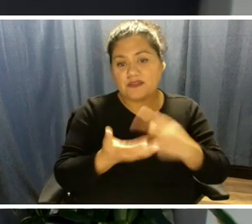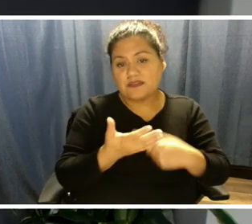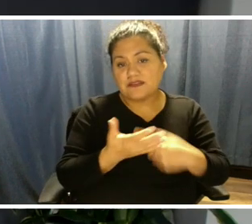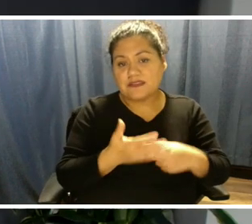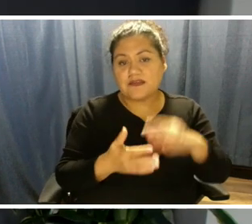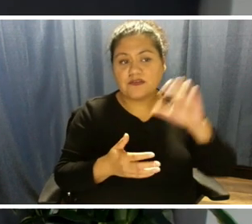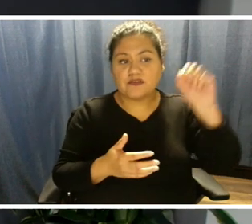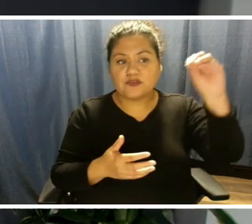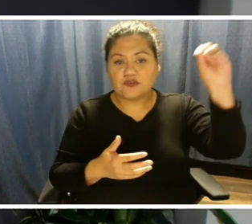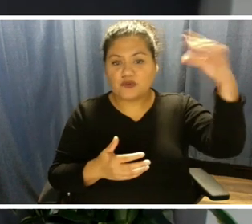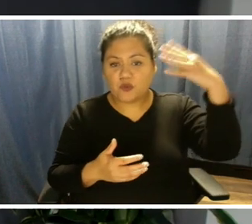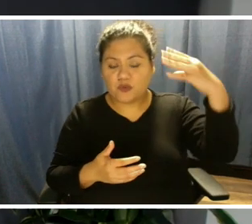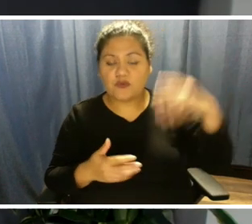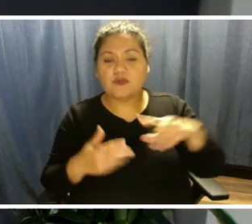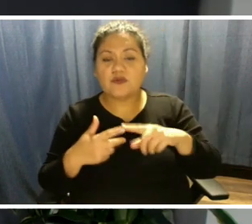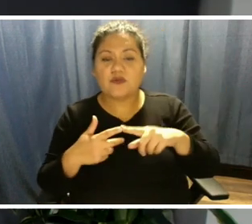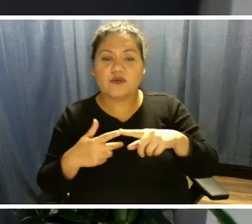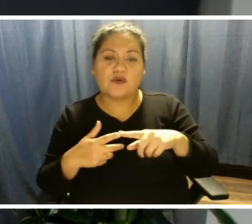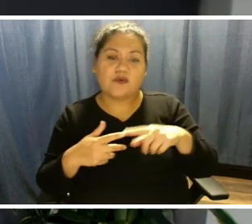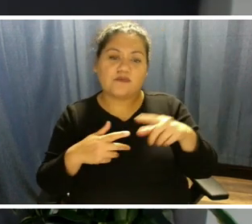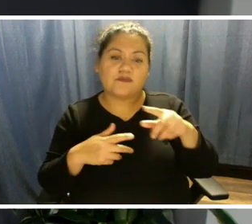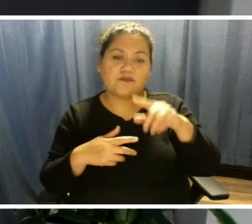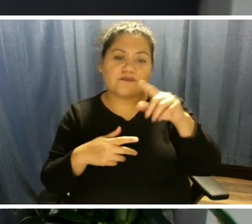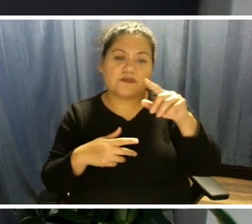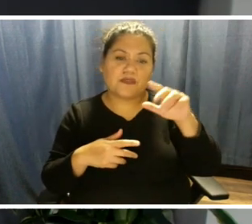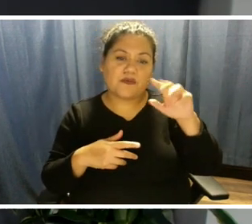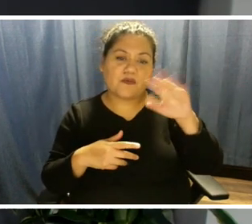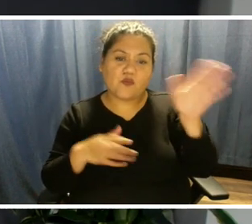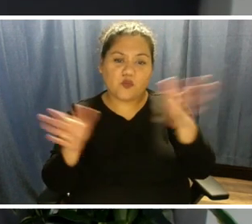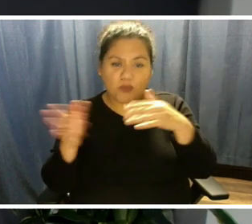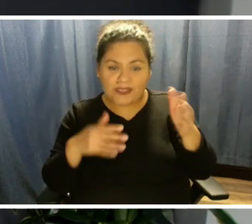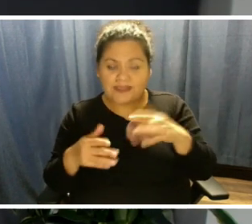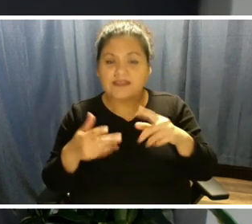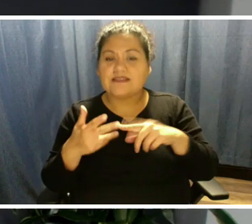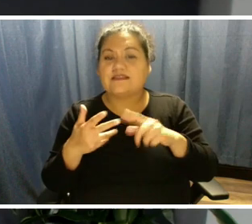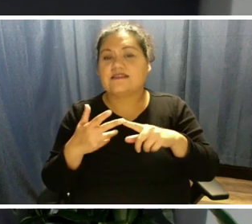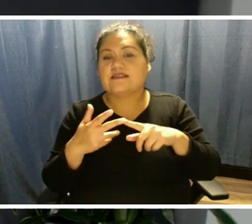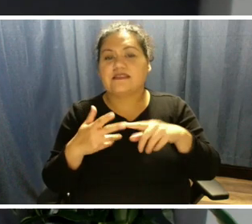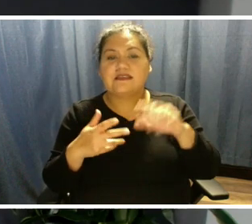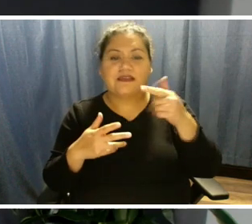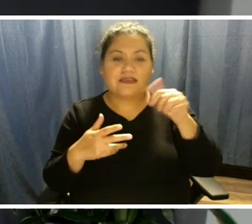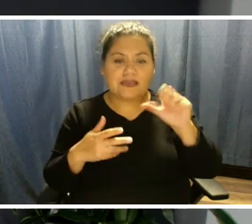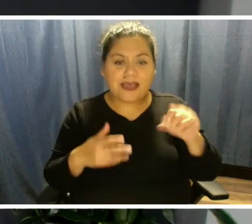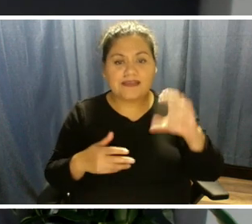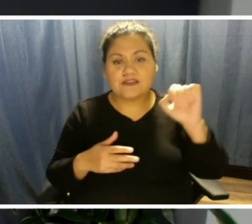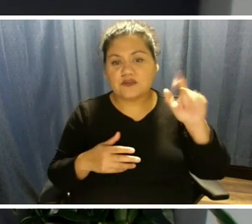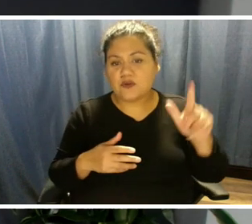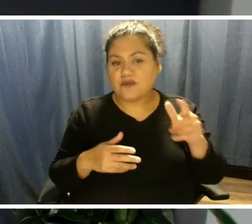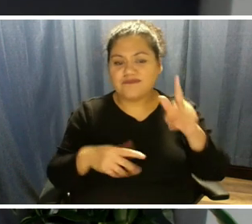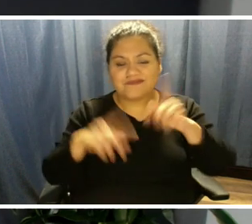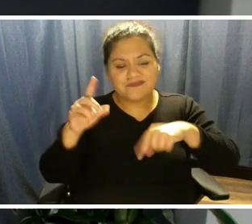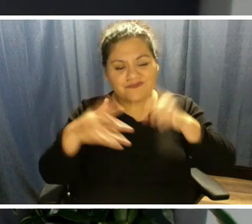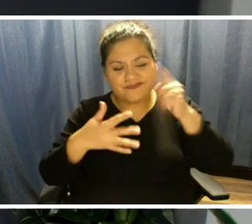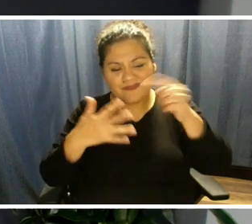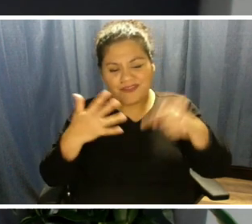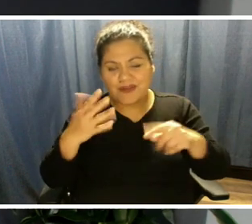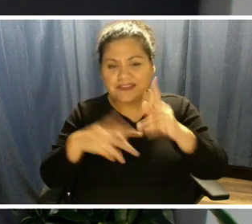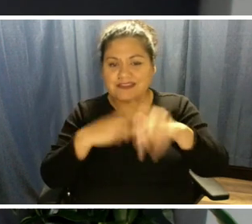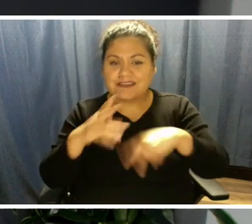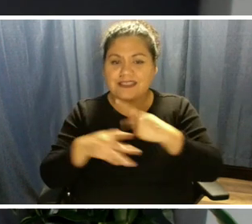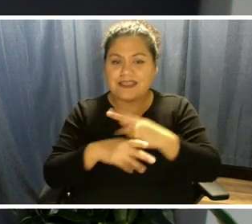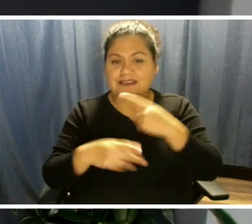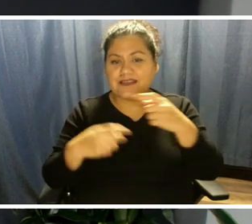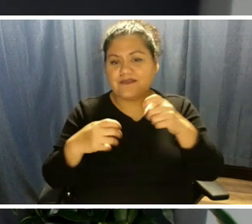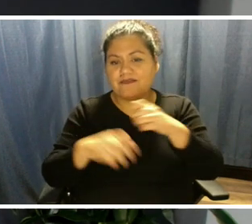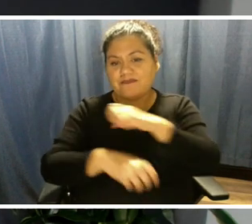nuclear, gas, coal. These are all different forms of power generation that we utilize to power the homes and businesses throughout the city and the surrounding